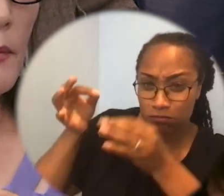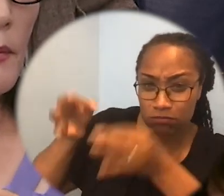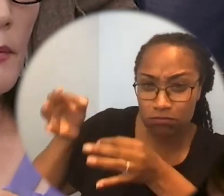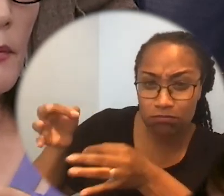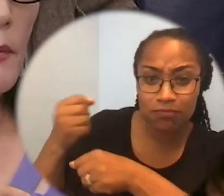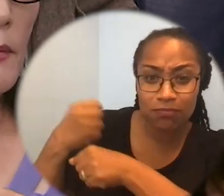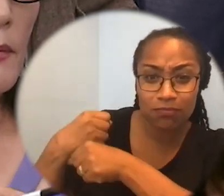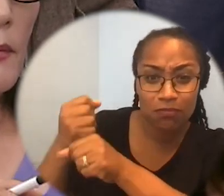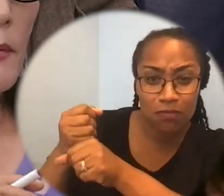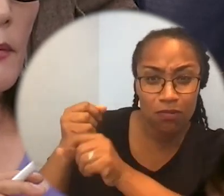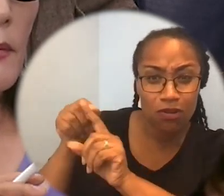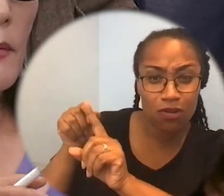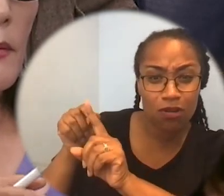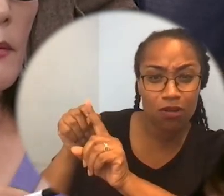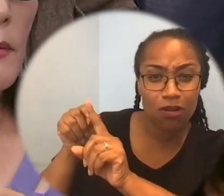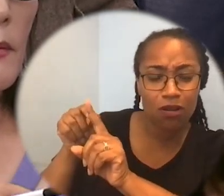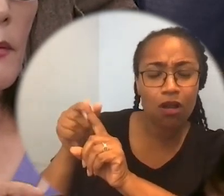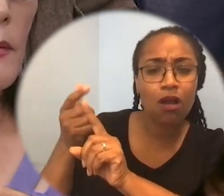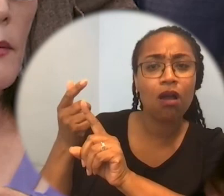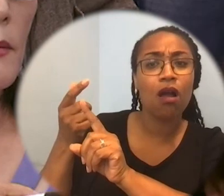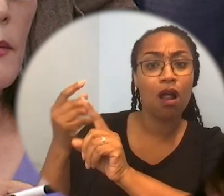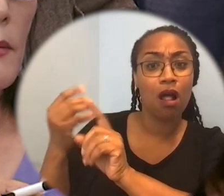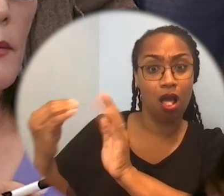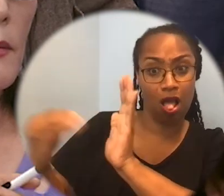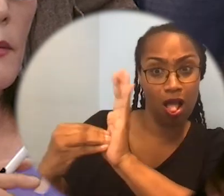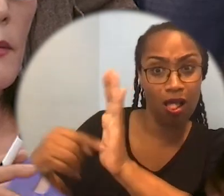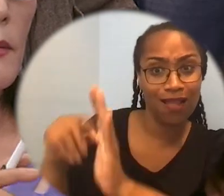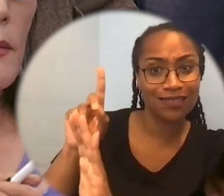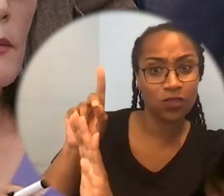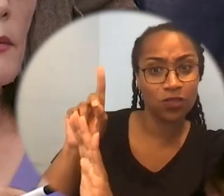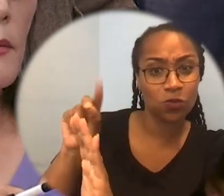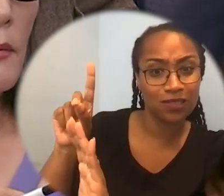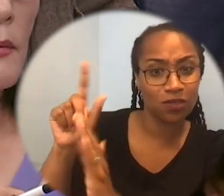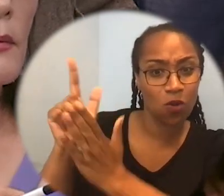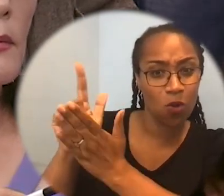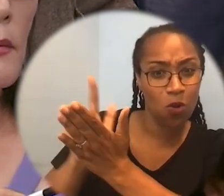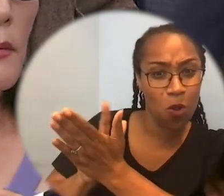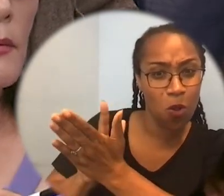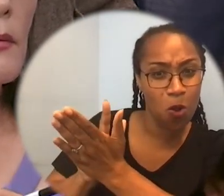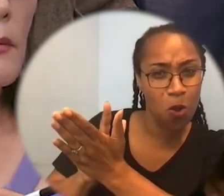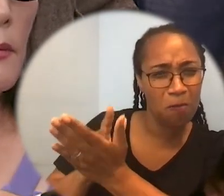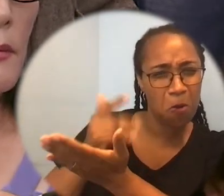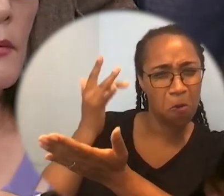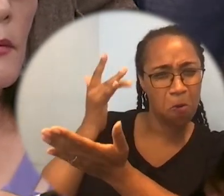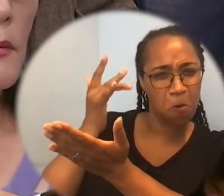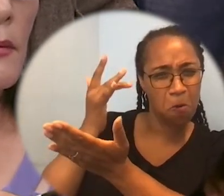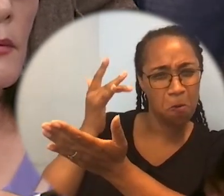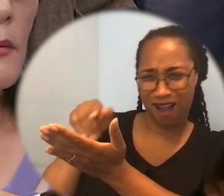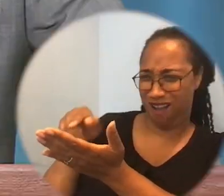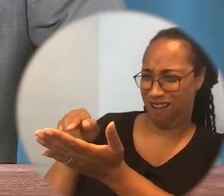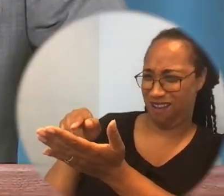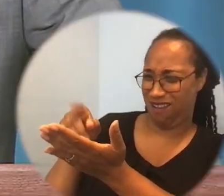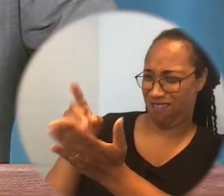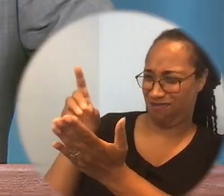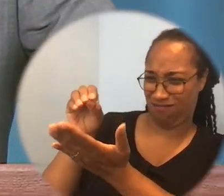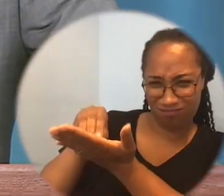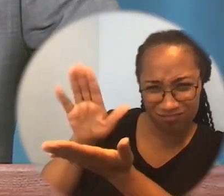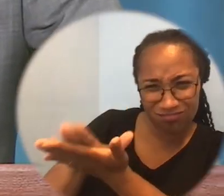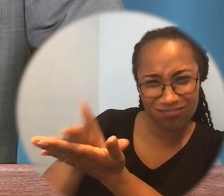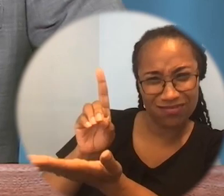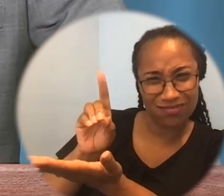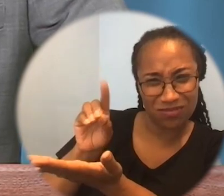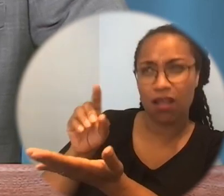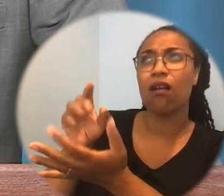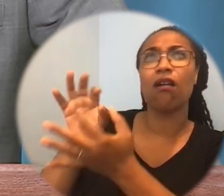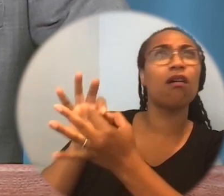why is the new DOD policy on abortion critical to military readiness? I'm really glad you asked that question.